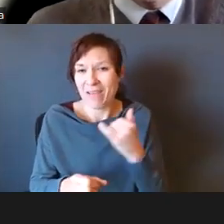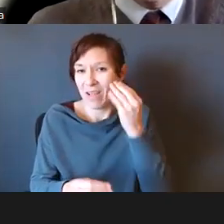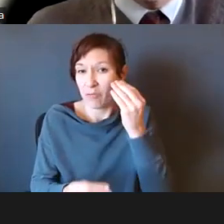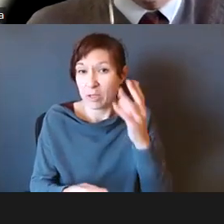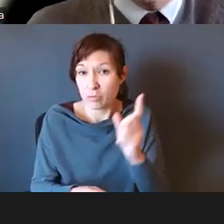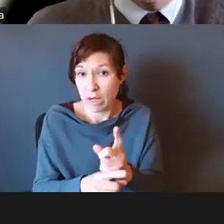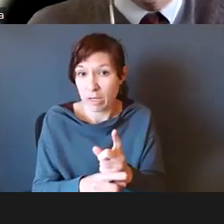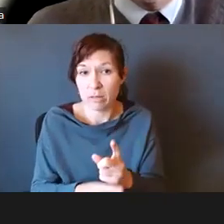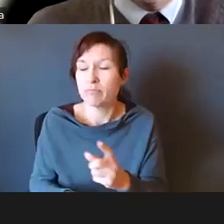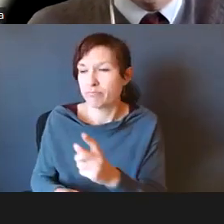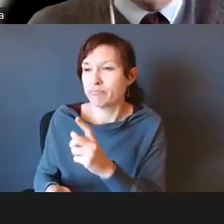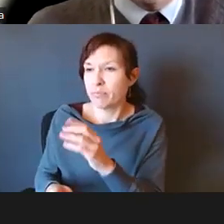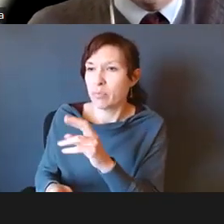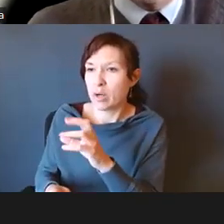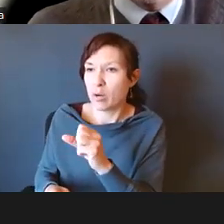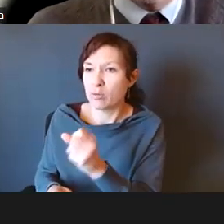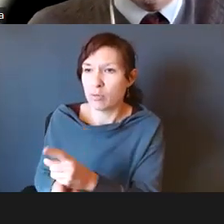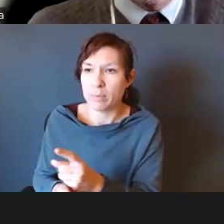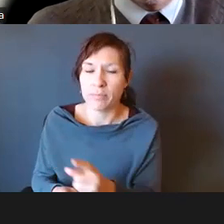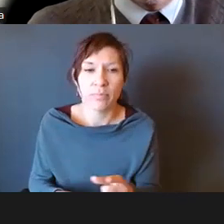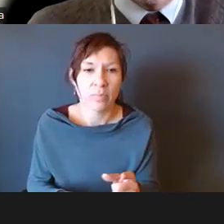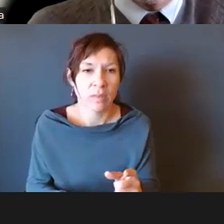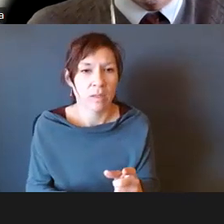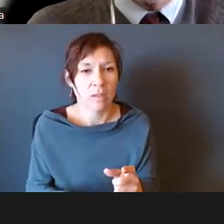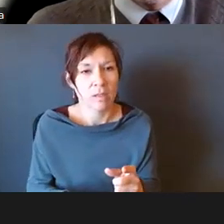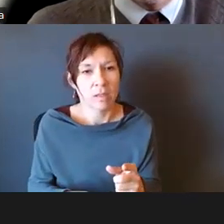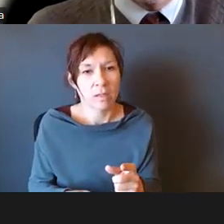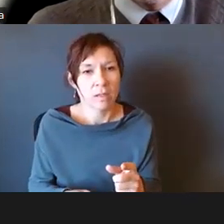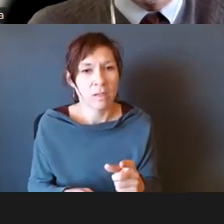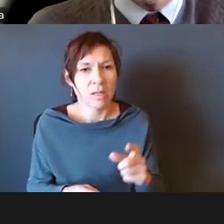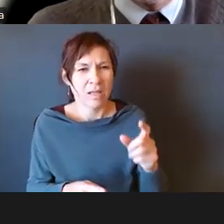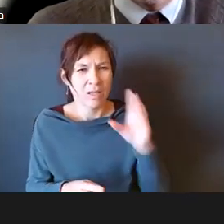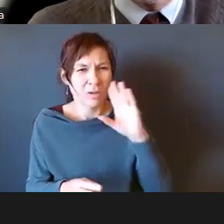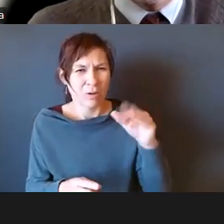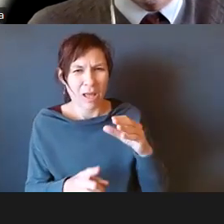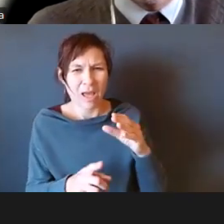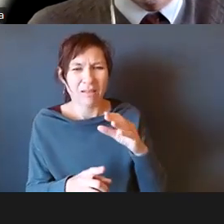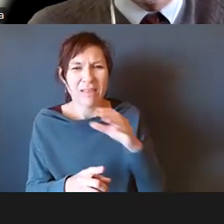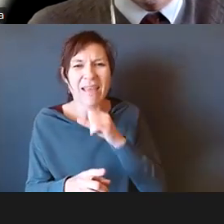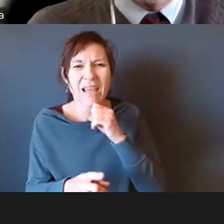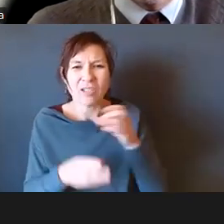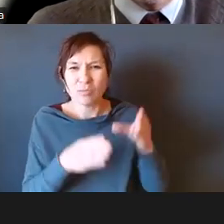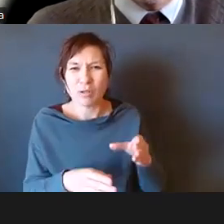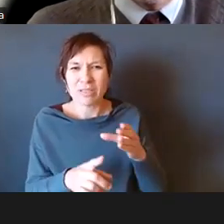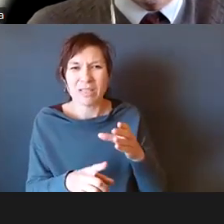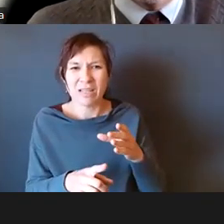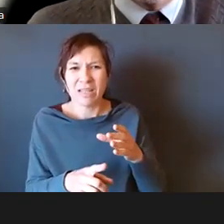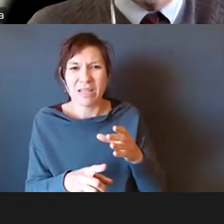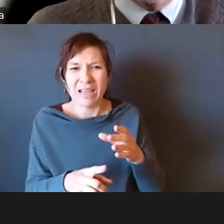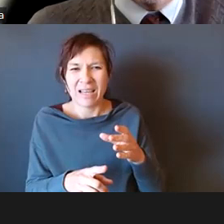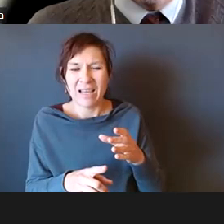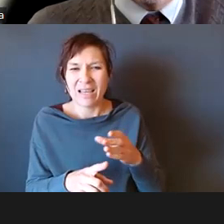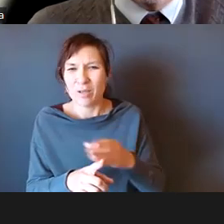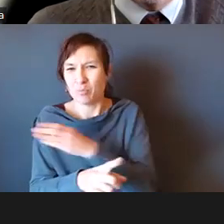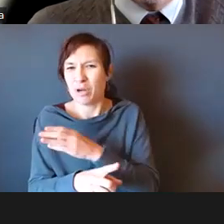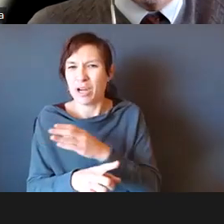And Marcos, that age in a prior version of the census, I think used to be over five years old. Isn't